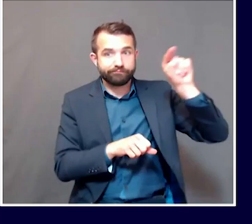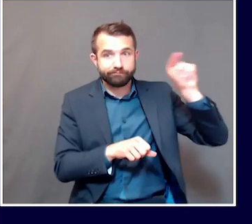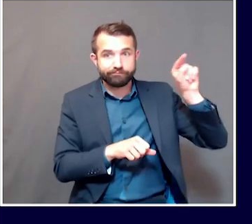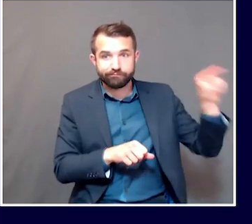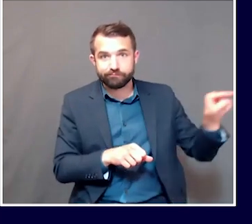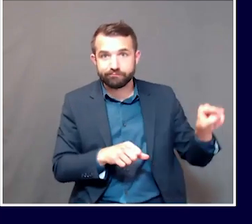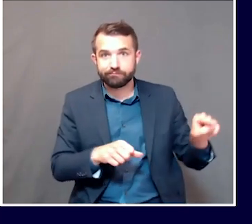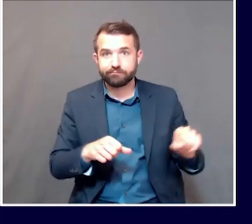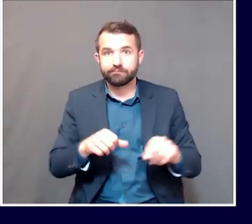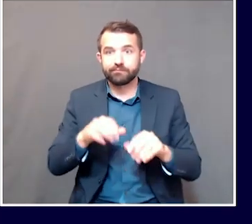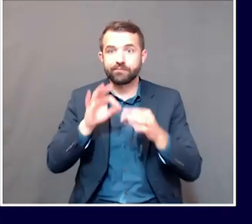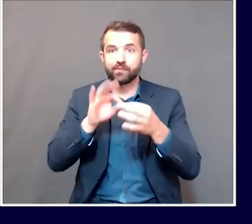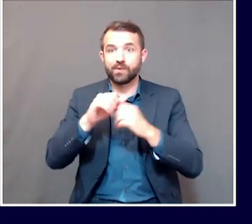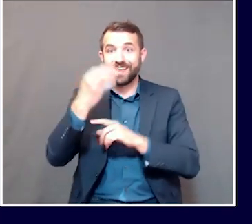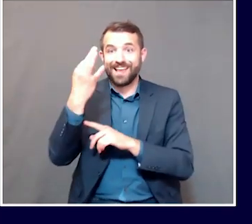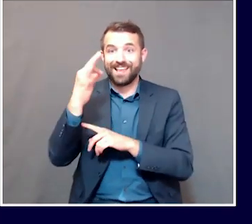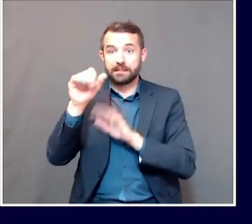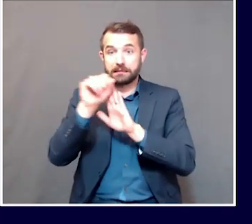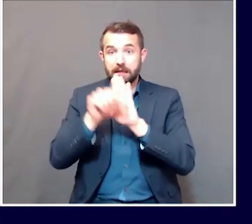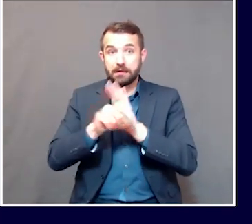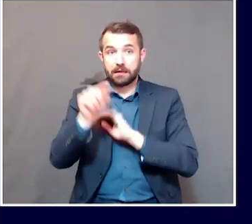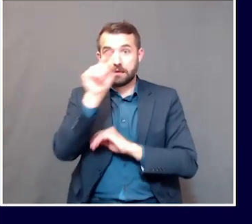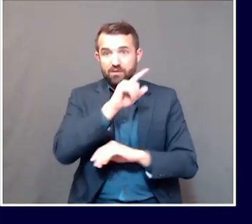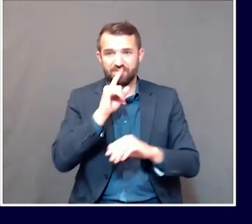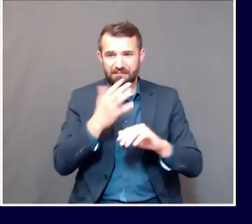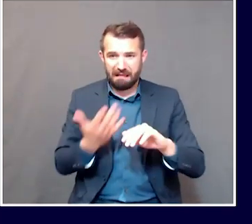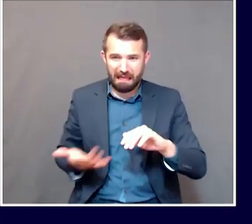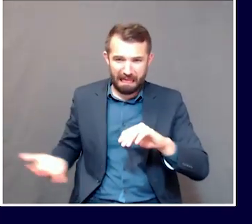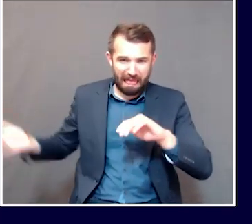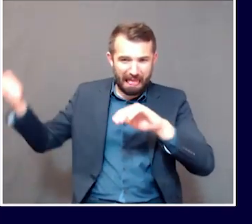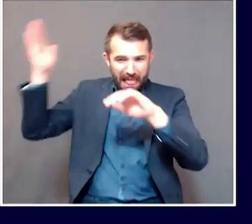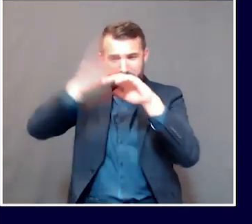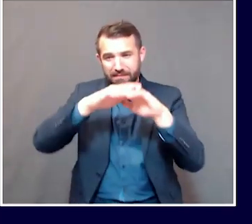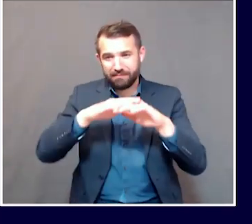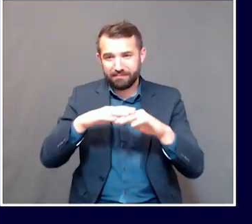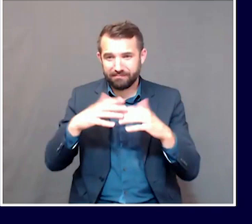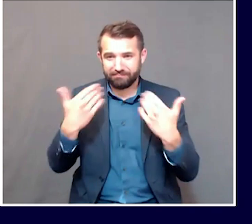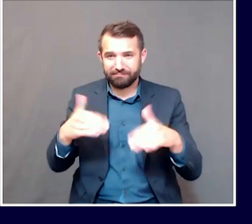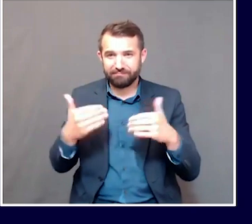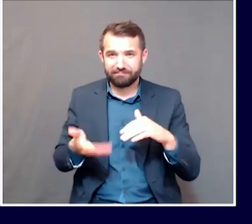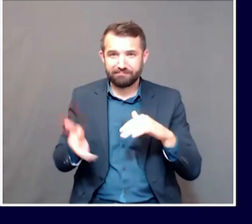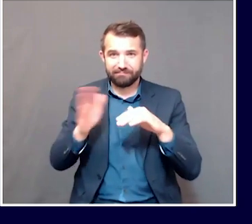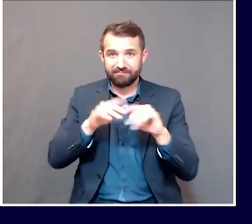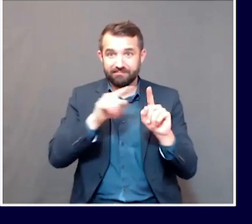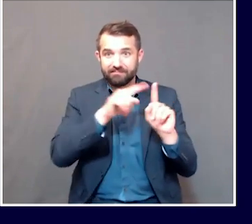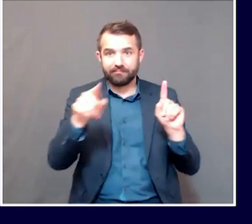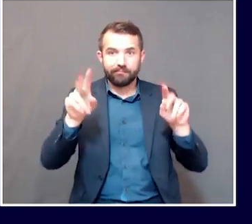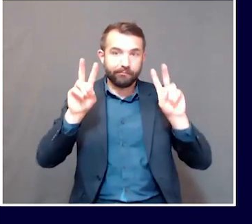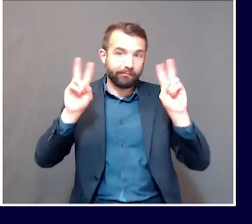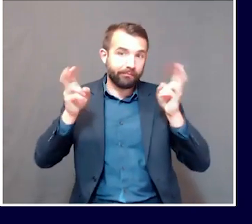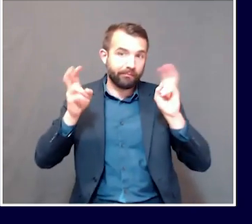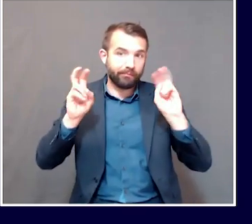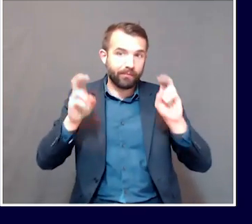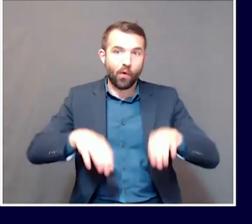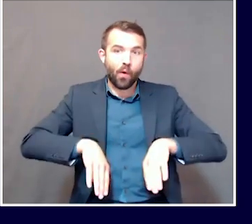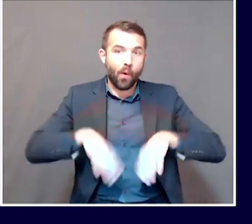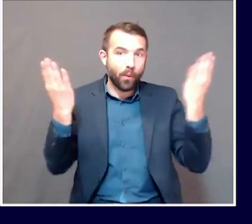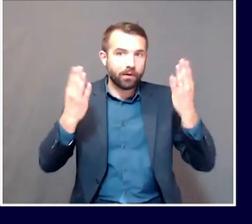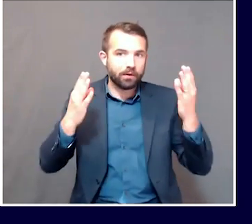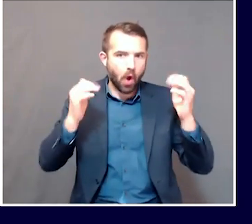resurgence. And many of those states are states where they, quote, reopened, not gradually, but